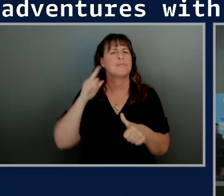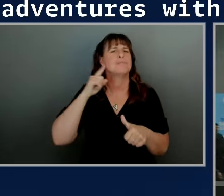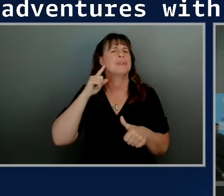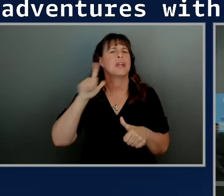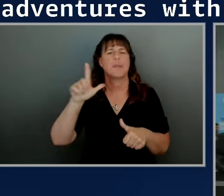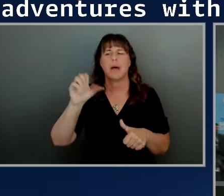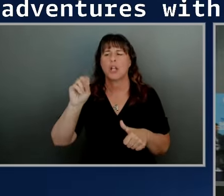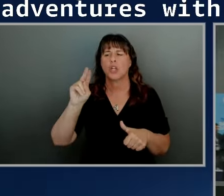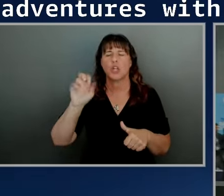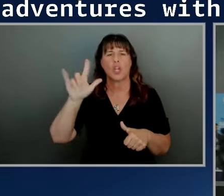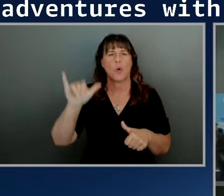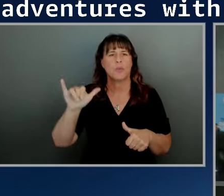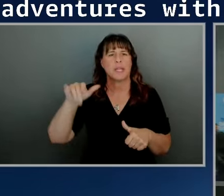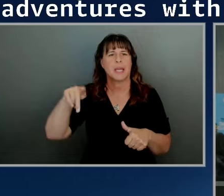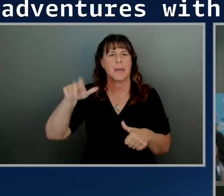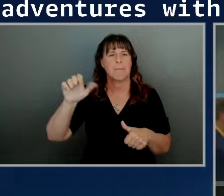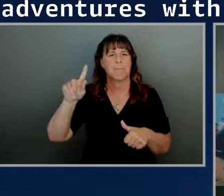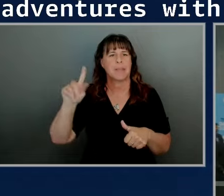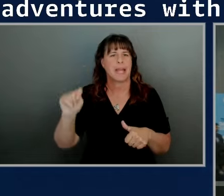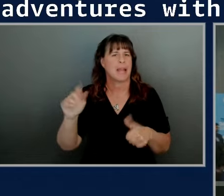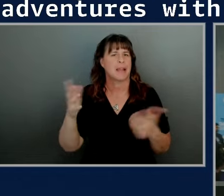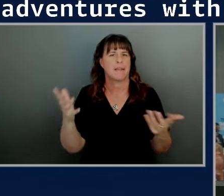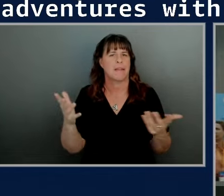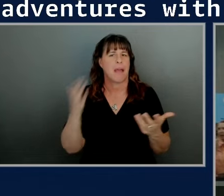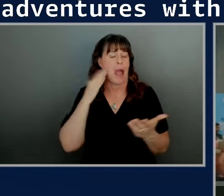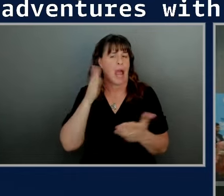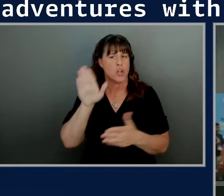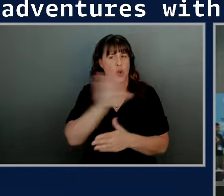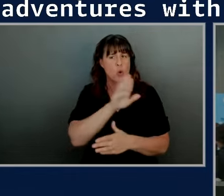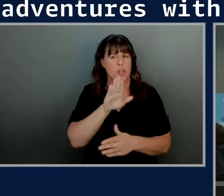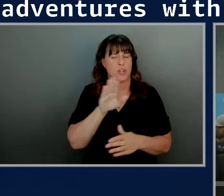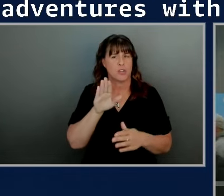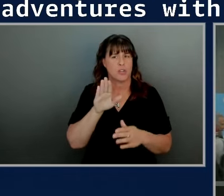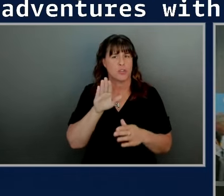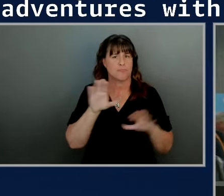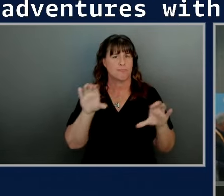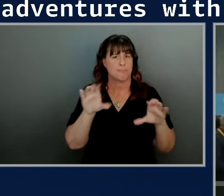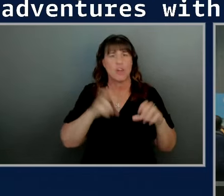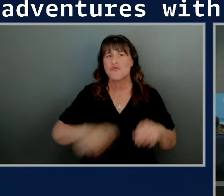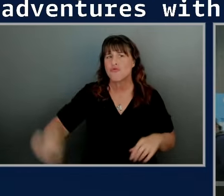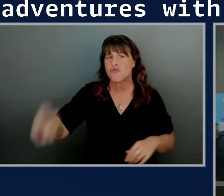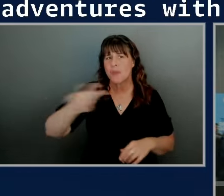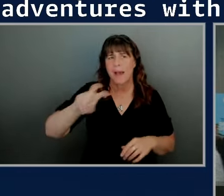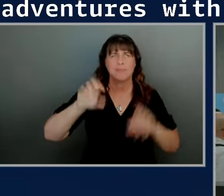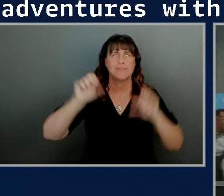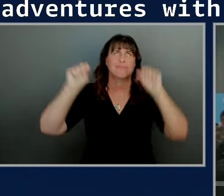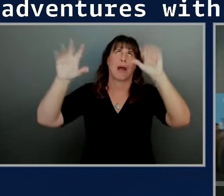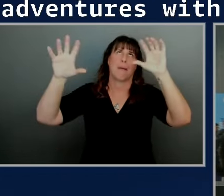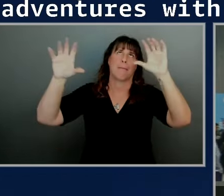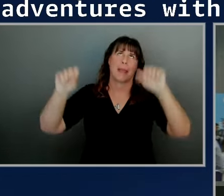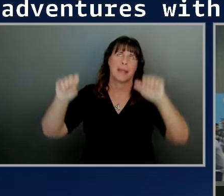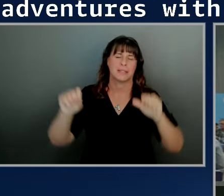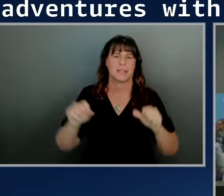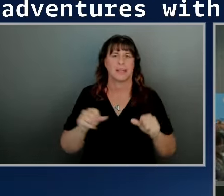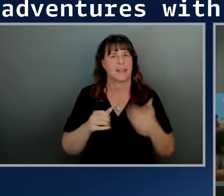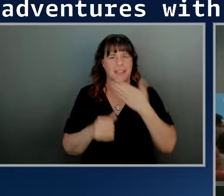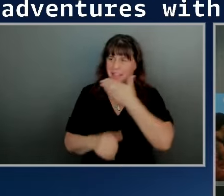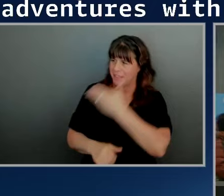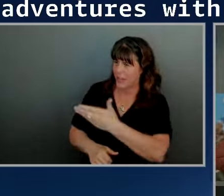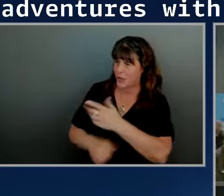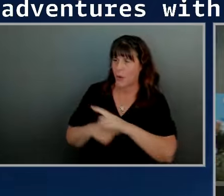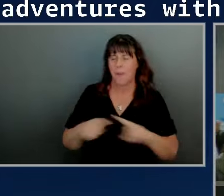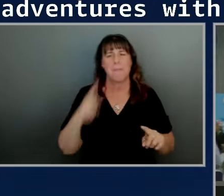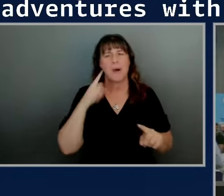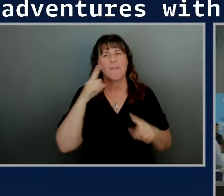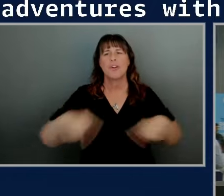planet what what you all I know you're making travel amazing first of all thank you but for any